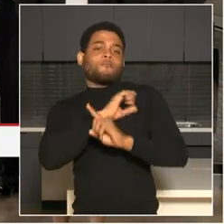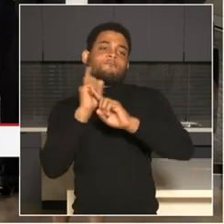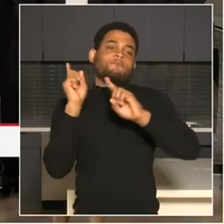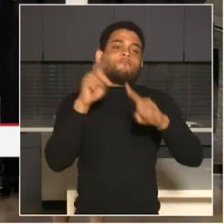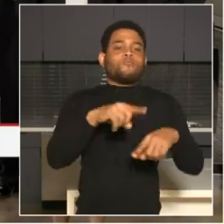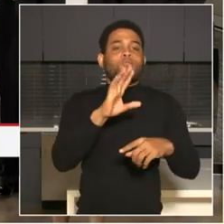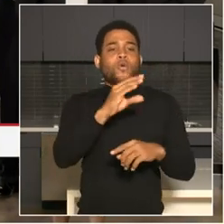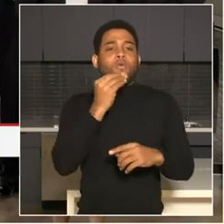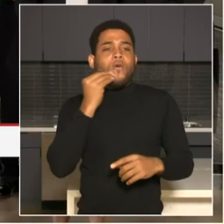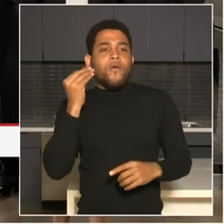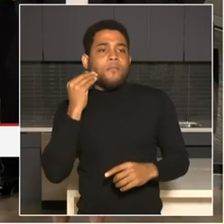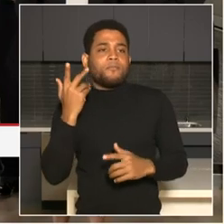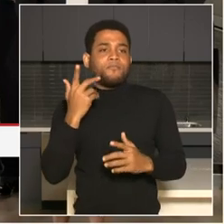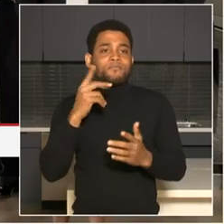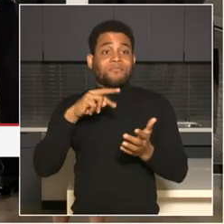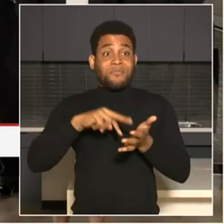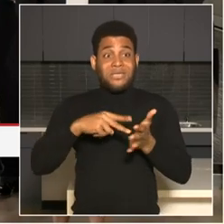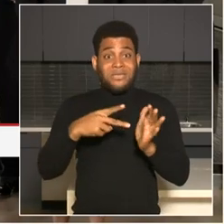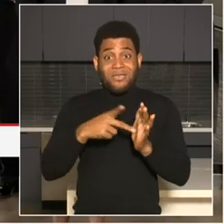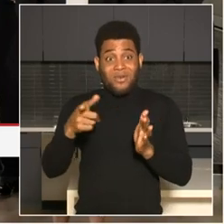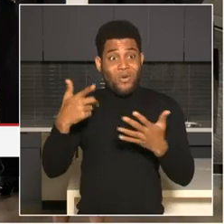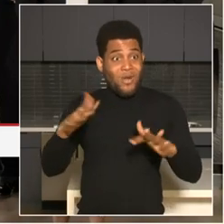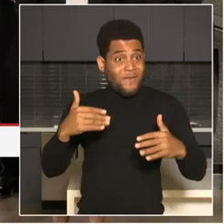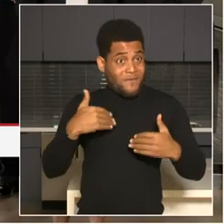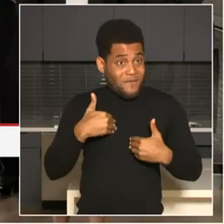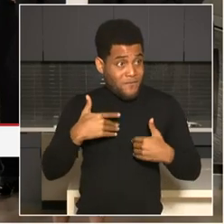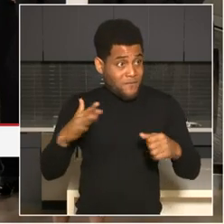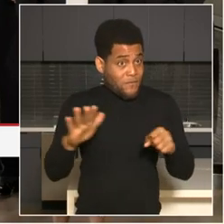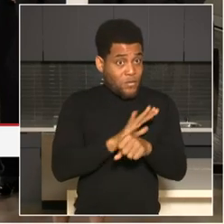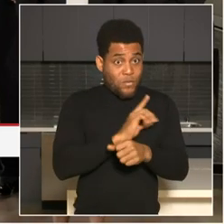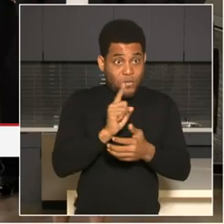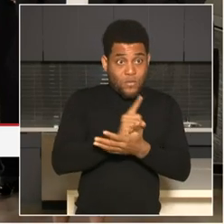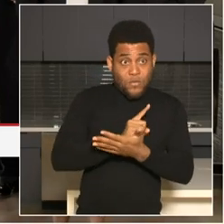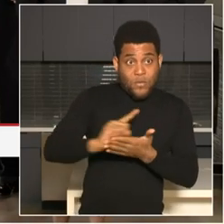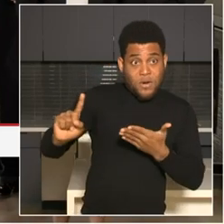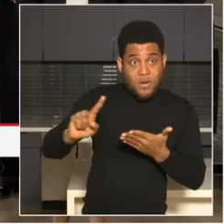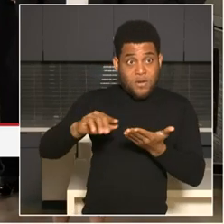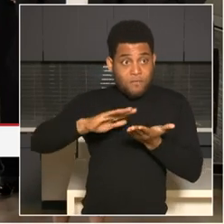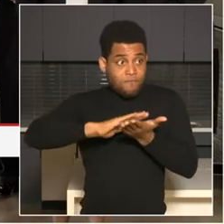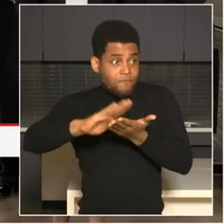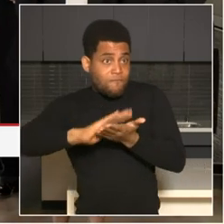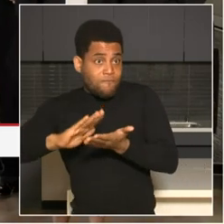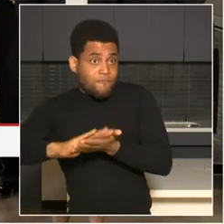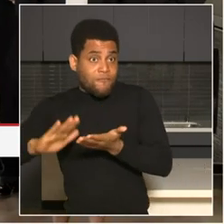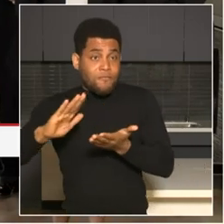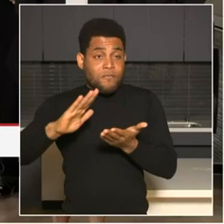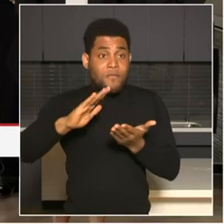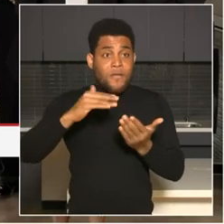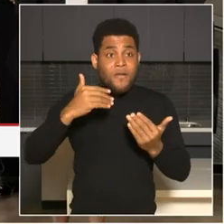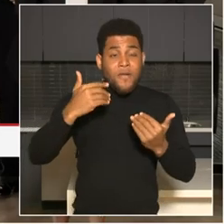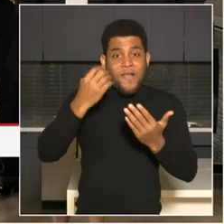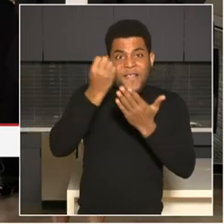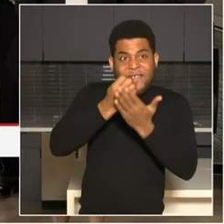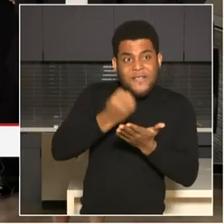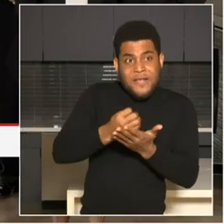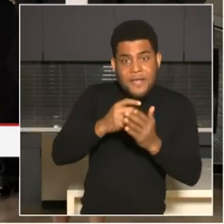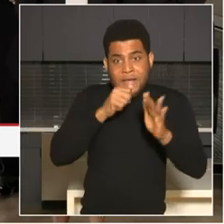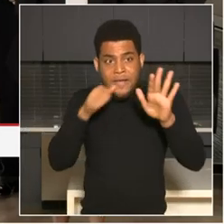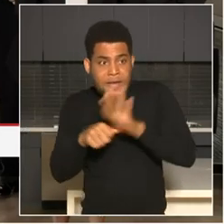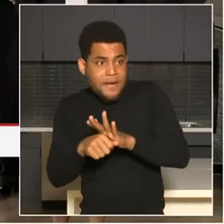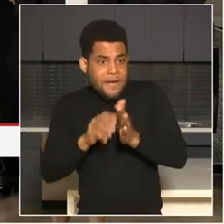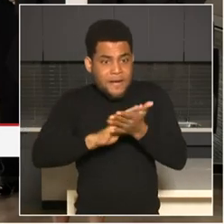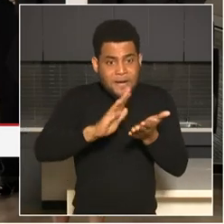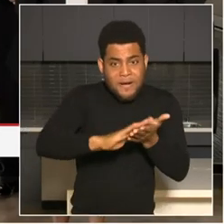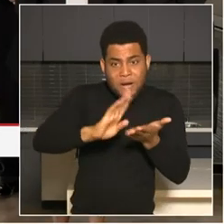to get rid of evidence in regards to this murder. Uh, could you speak to that, uh, that process? And do you believe a real time